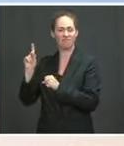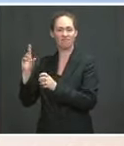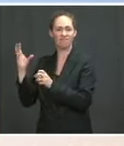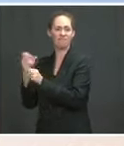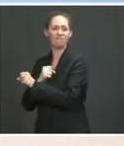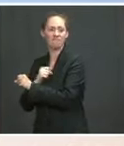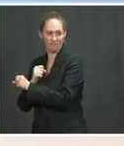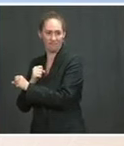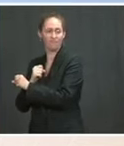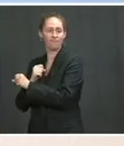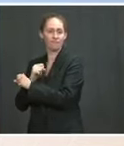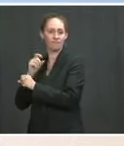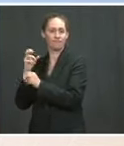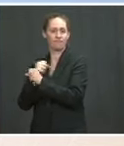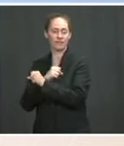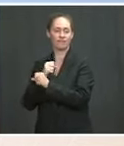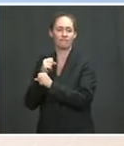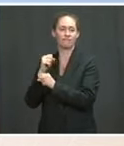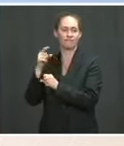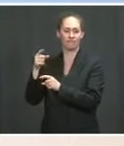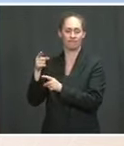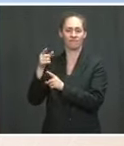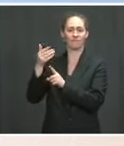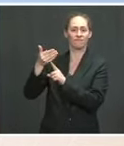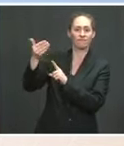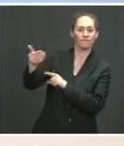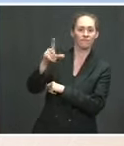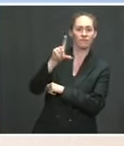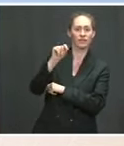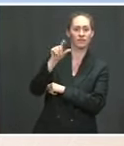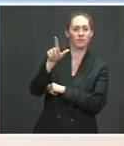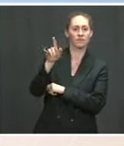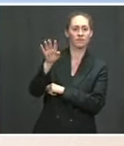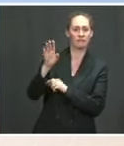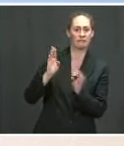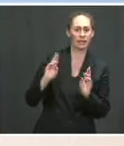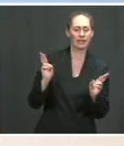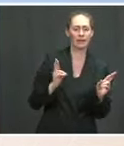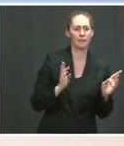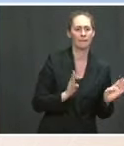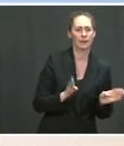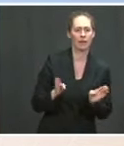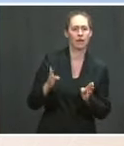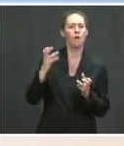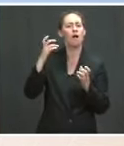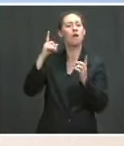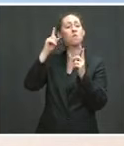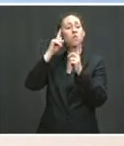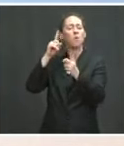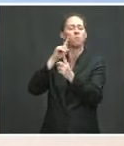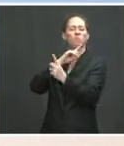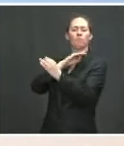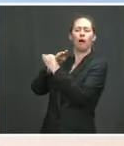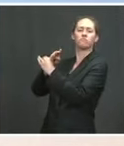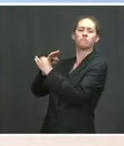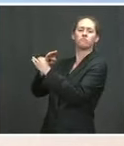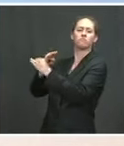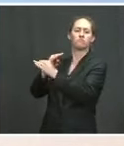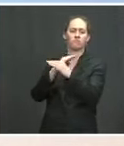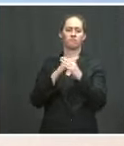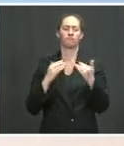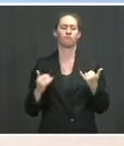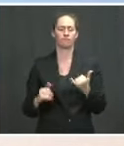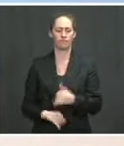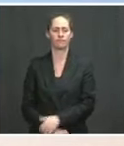and 2024. The Florida People Act does not address the issue of counting the votes and rigging or